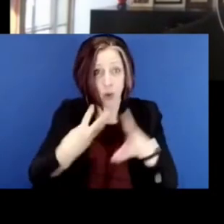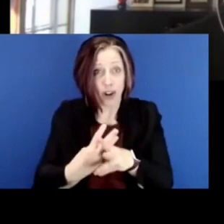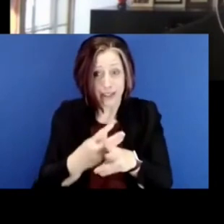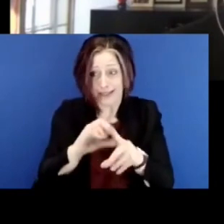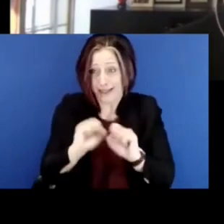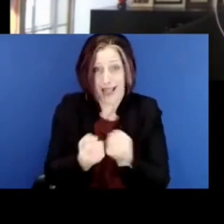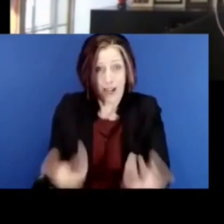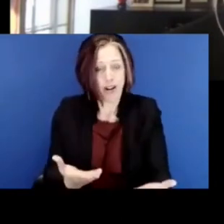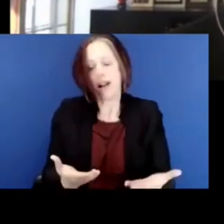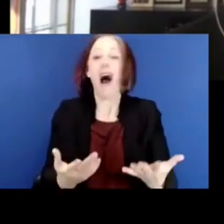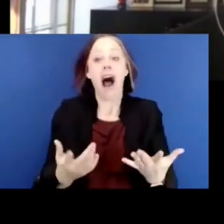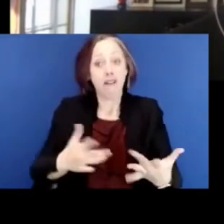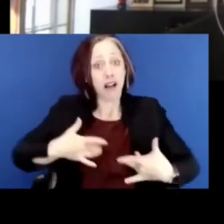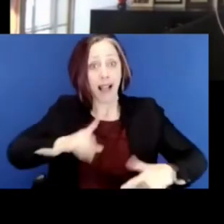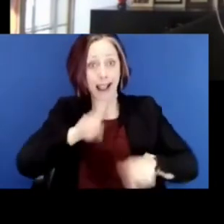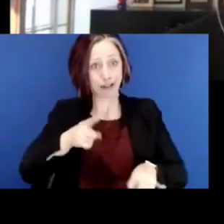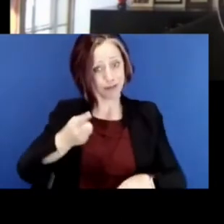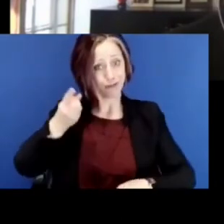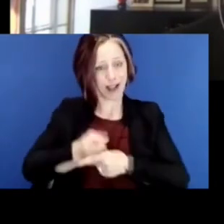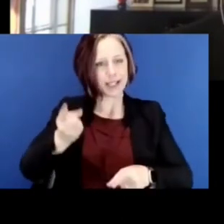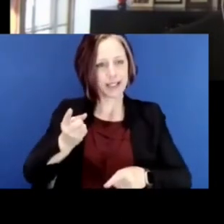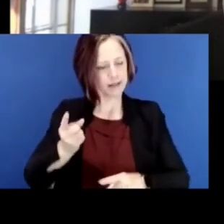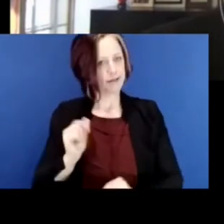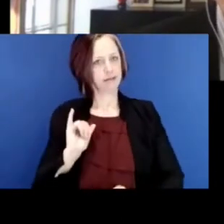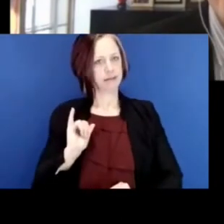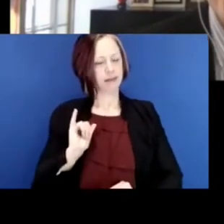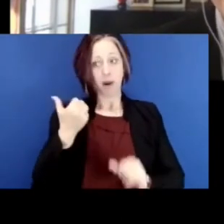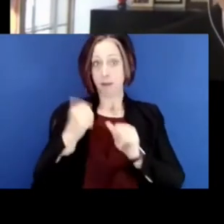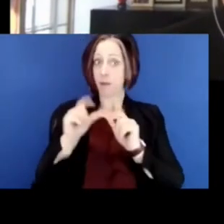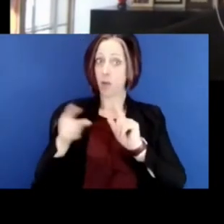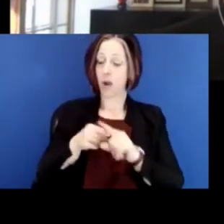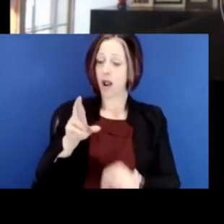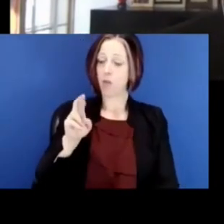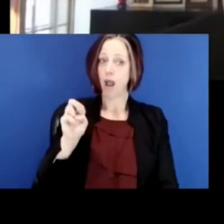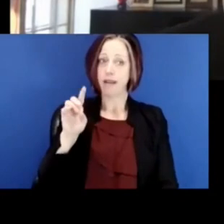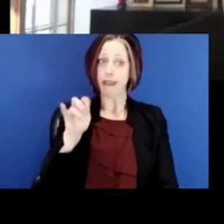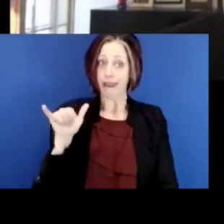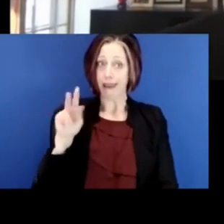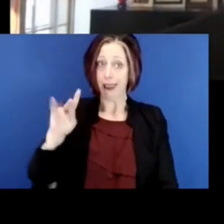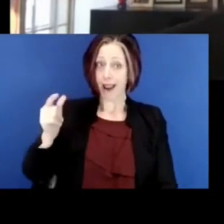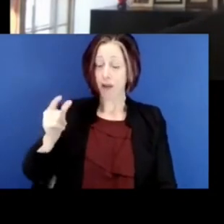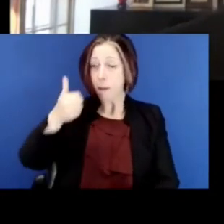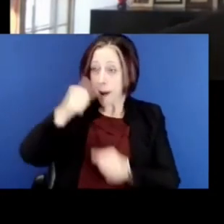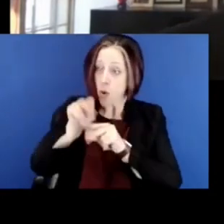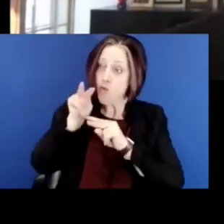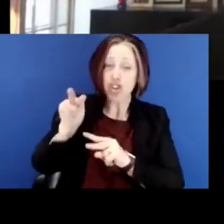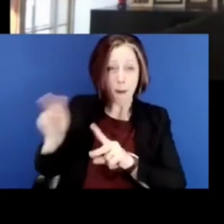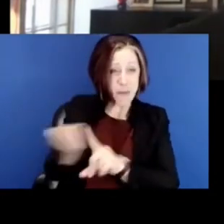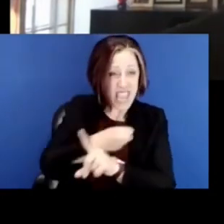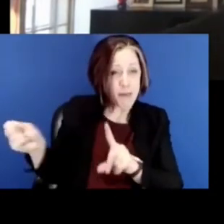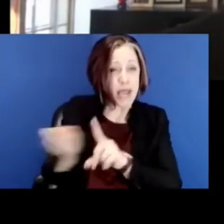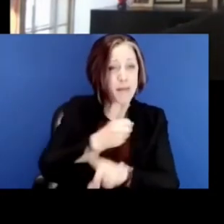So if you'll have the answer is yes. But then I'm reminded, I remember when Rodney King was savagely beaten and I don't remember 93 or 1994,